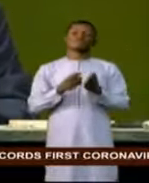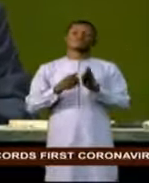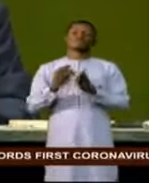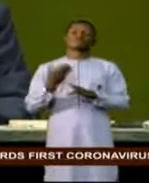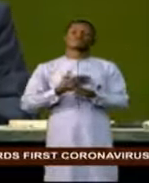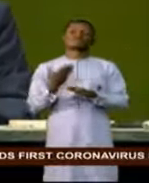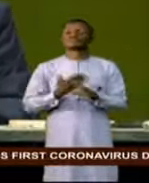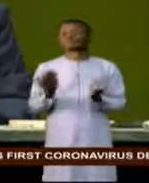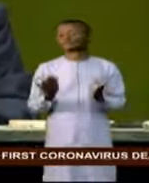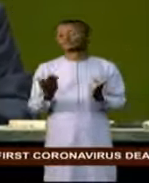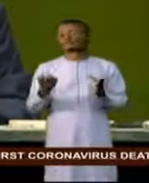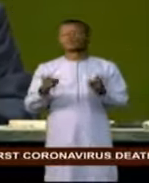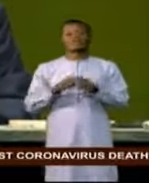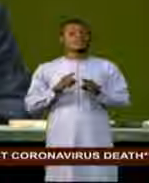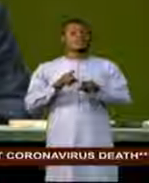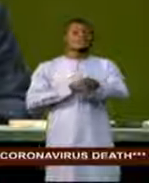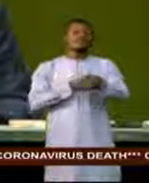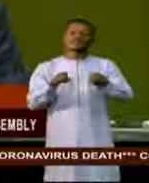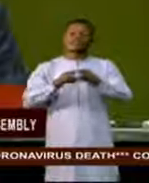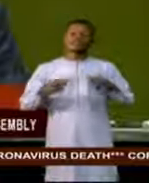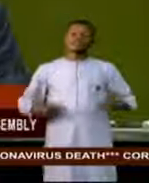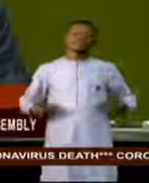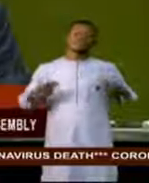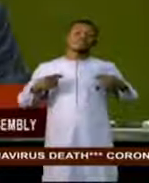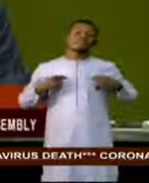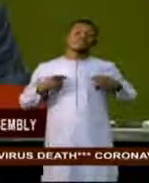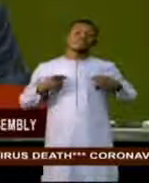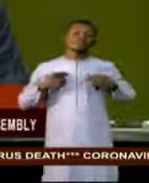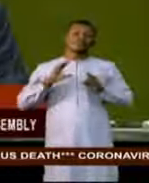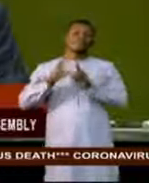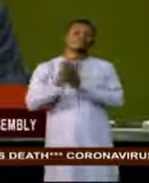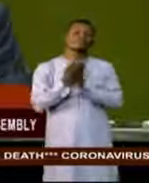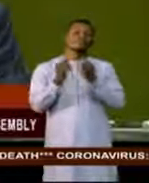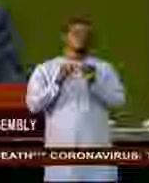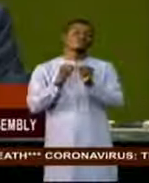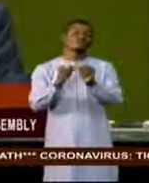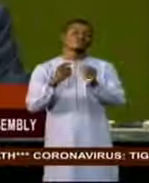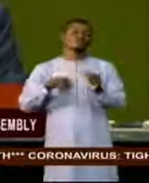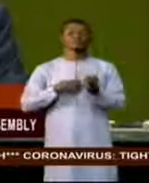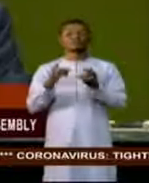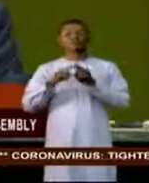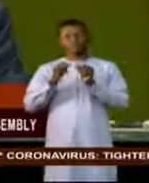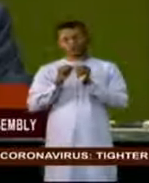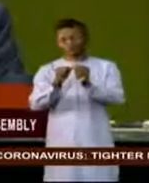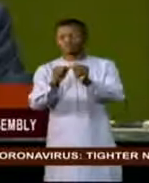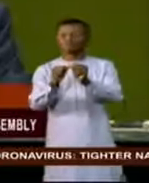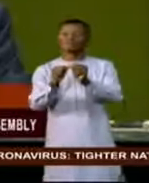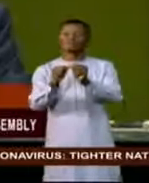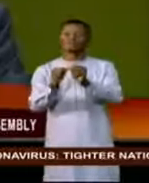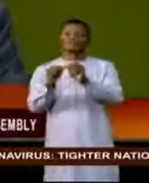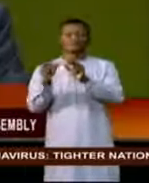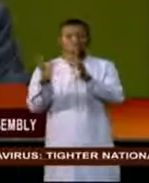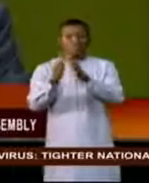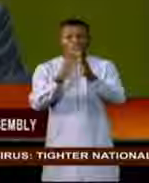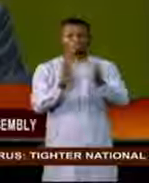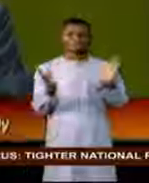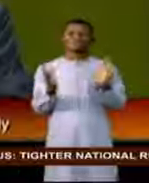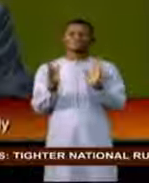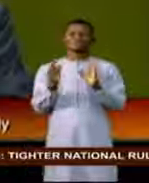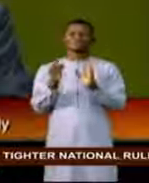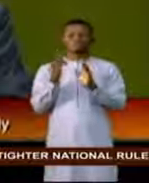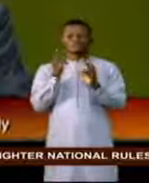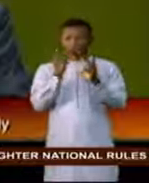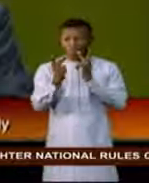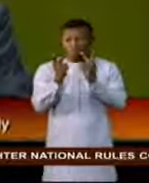long as health conditions allow, I intend to continue physical meetings of the General Assembly, taking the necessary